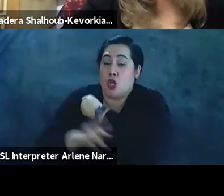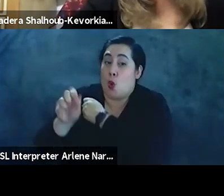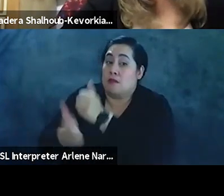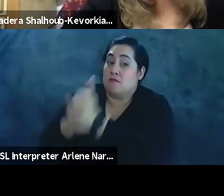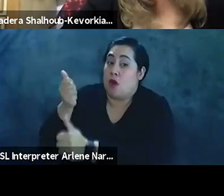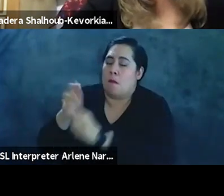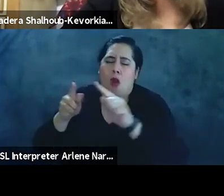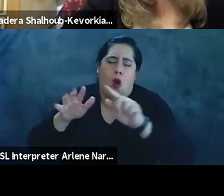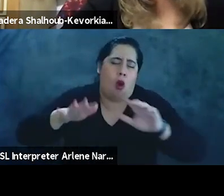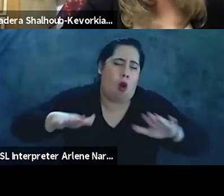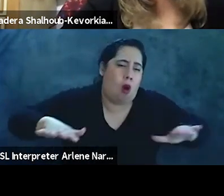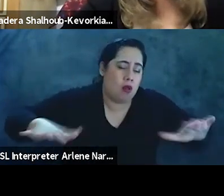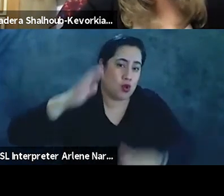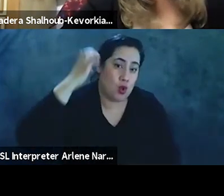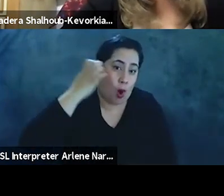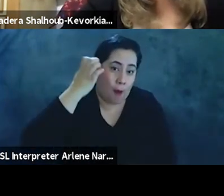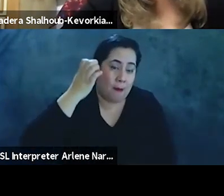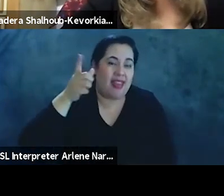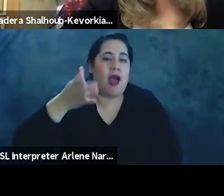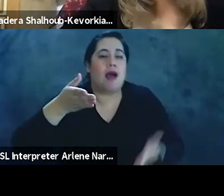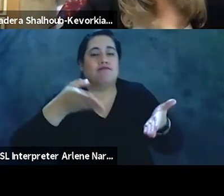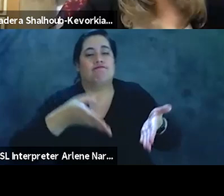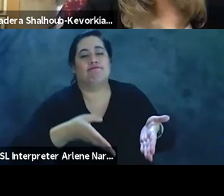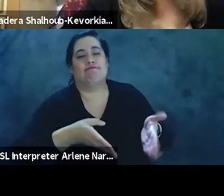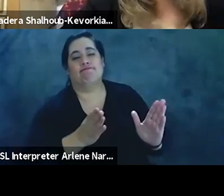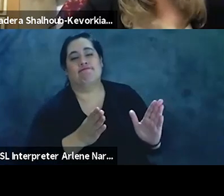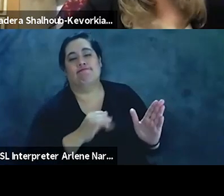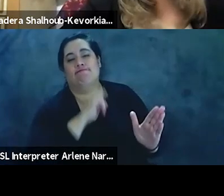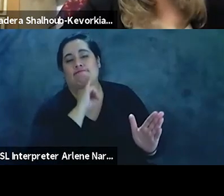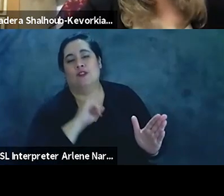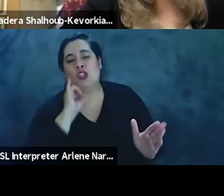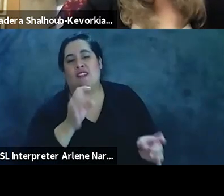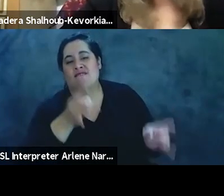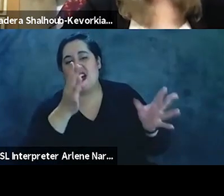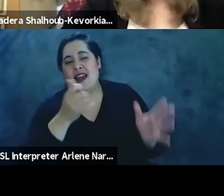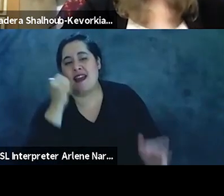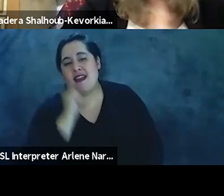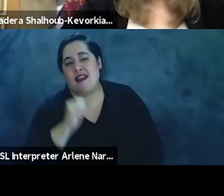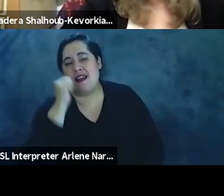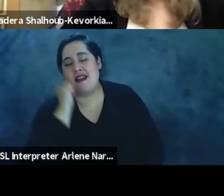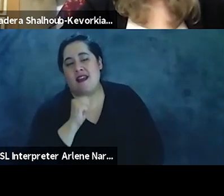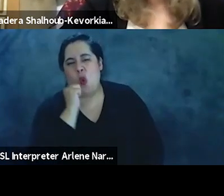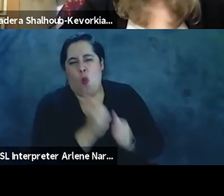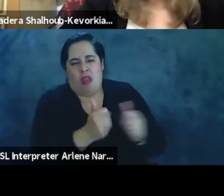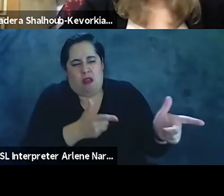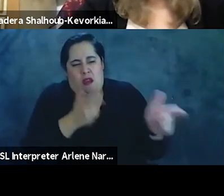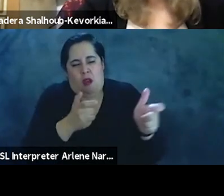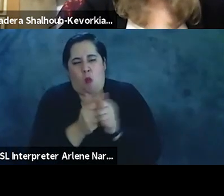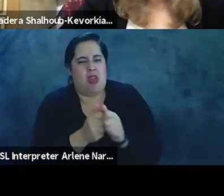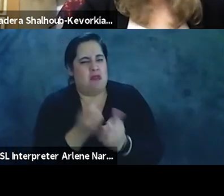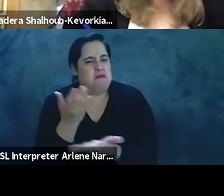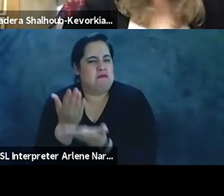but also all across Europe that have enabled Israeli violence on a daily basis with arms, with guns, with justification